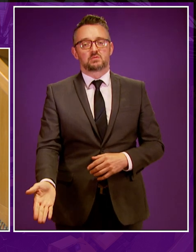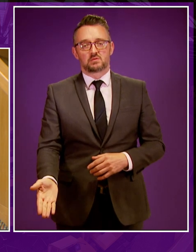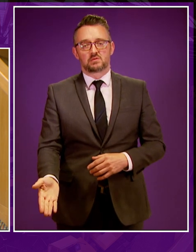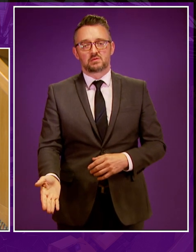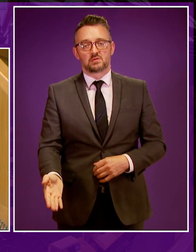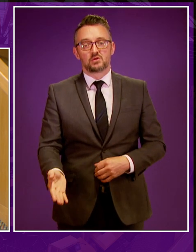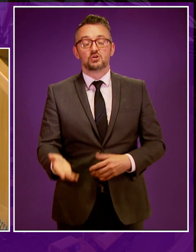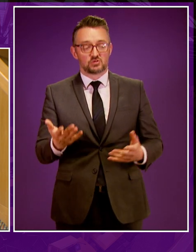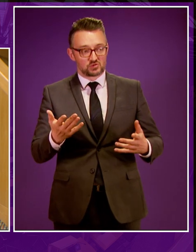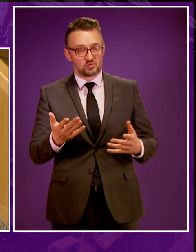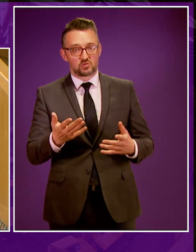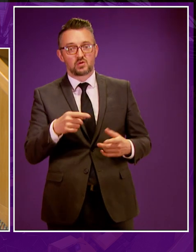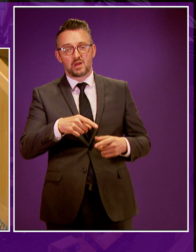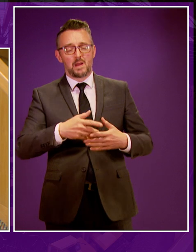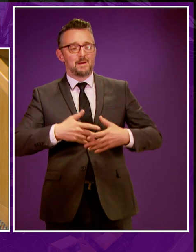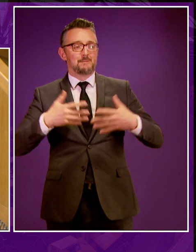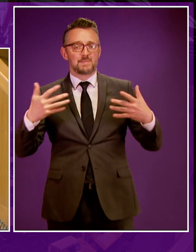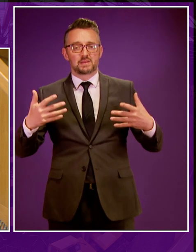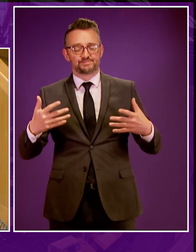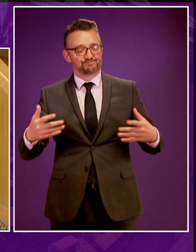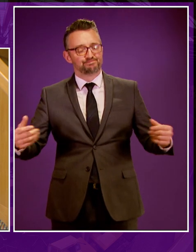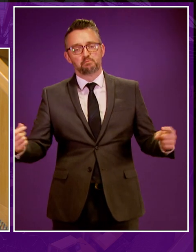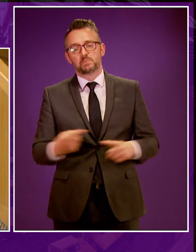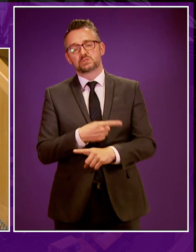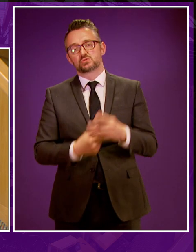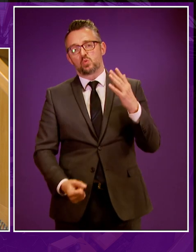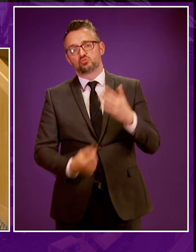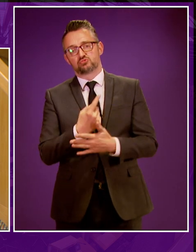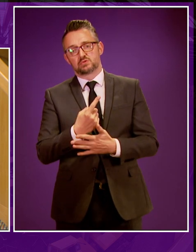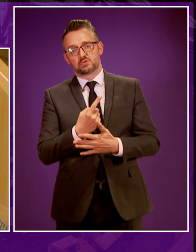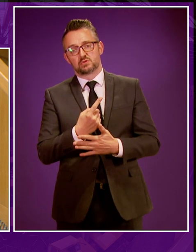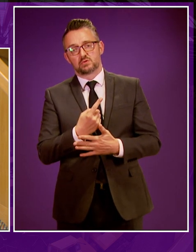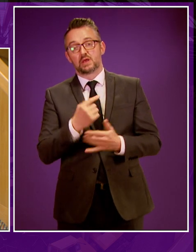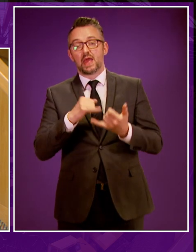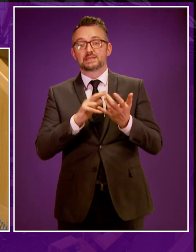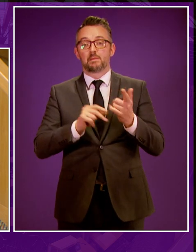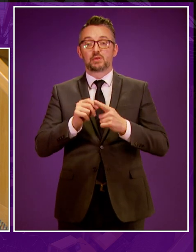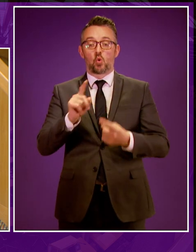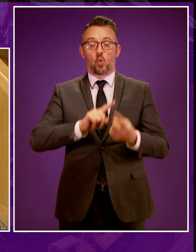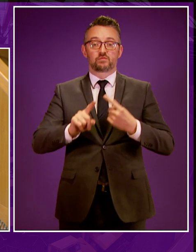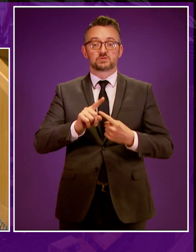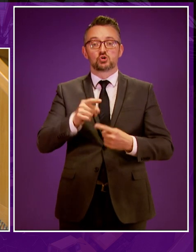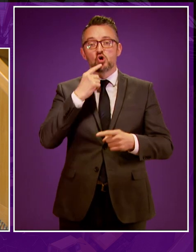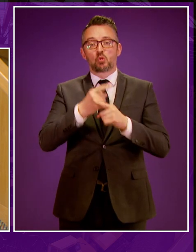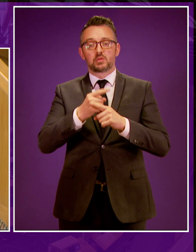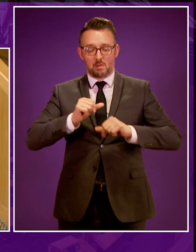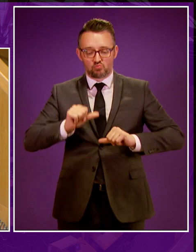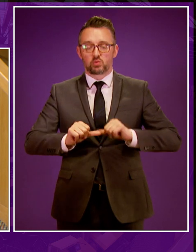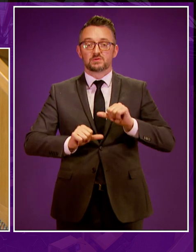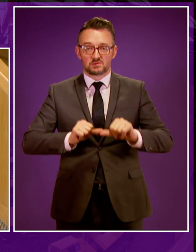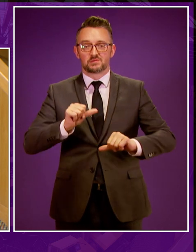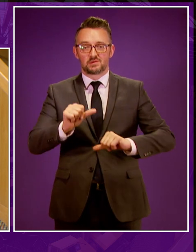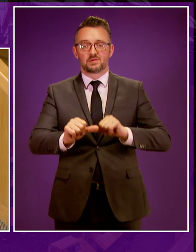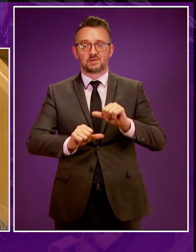Deputy Presiding Officer, this is a massively missed opportunity. At the SNP Party conference, they spoke of progress.